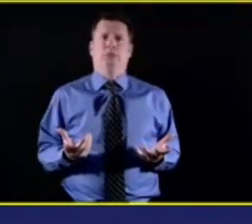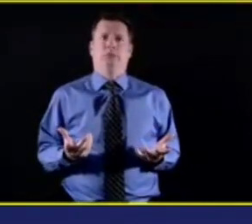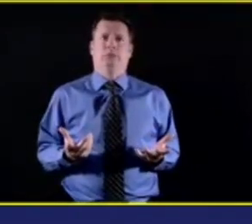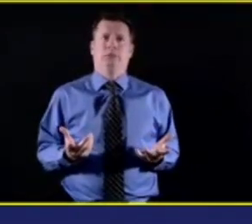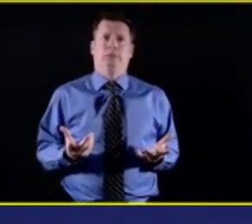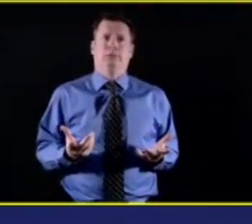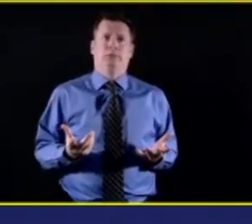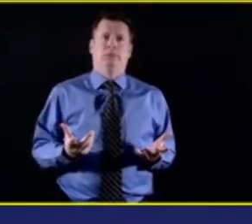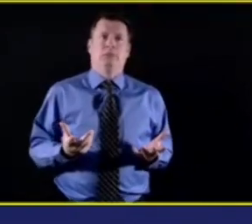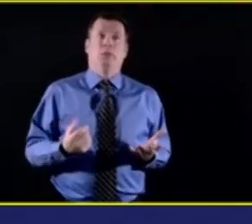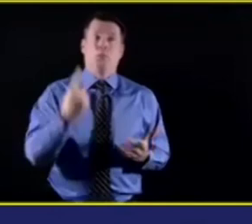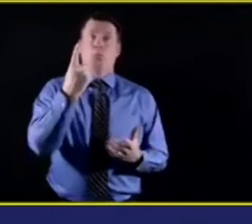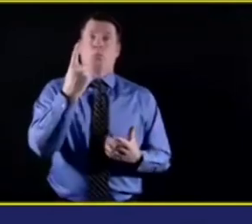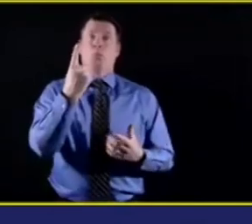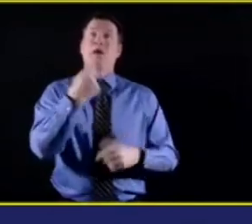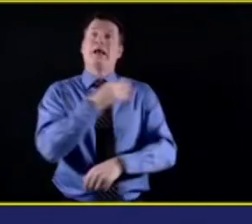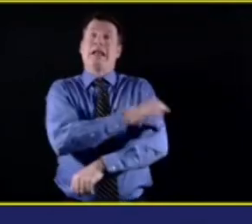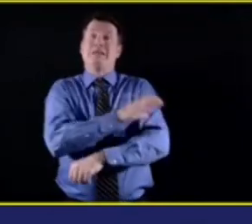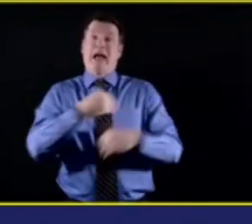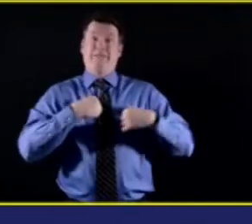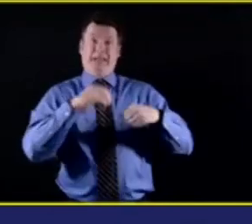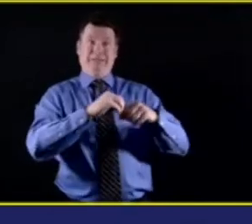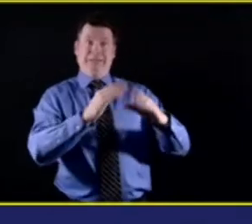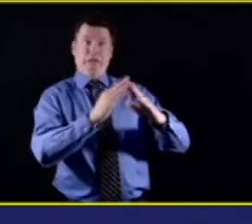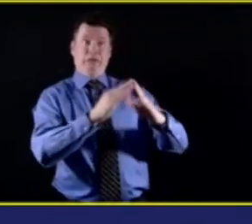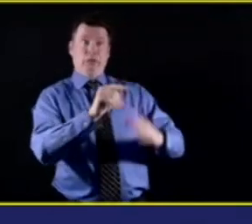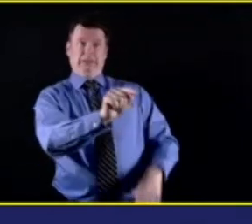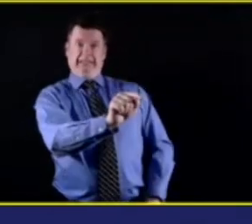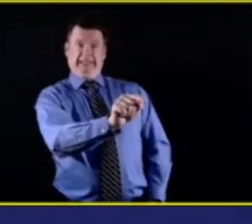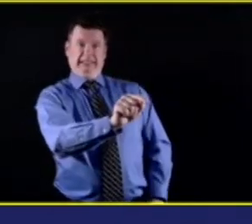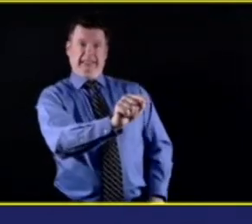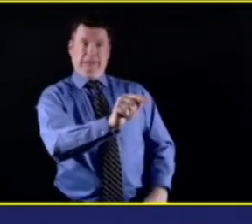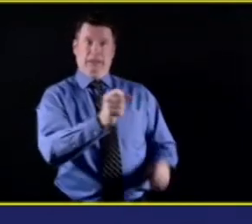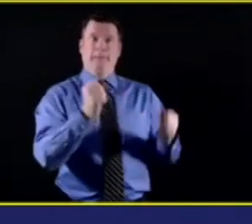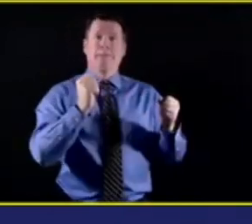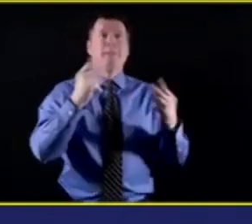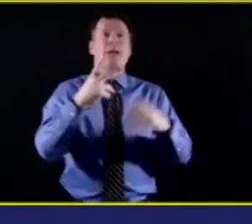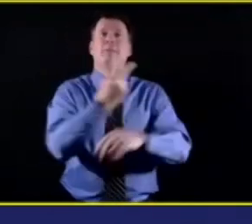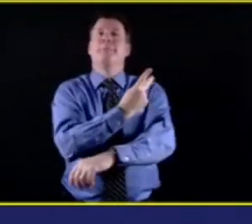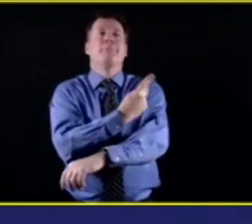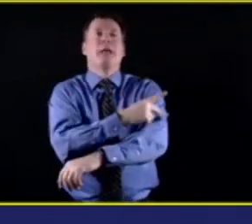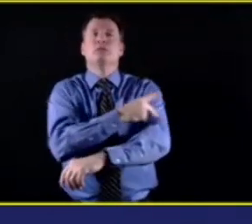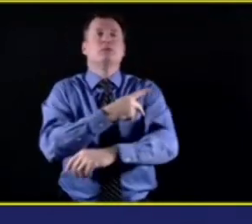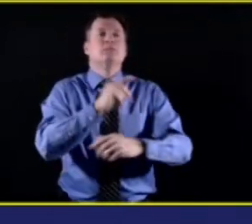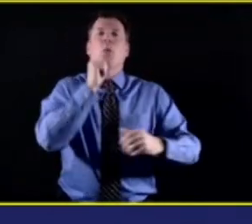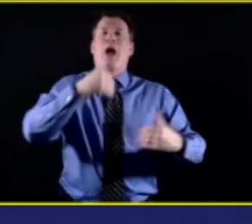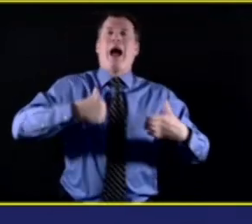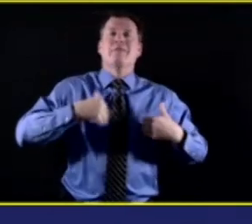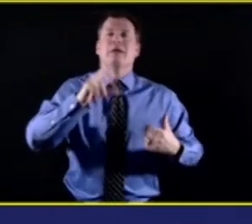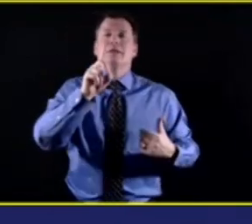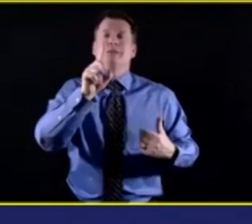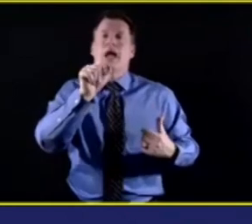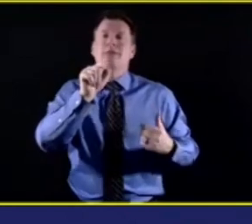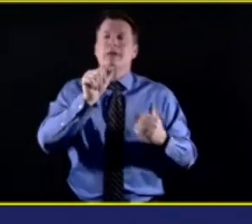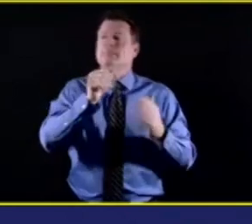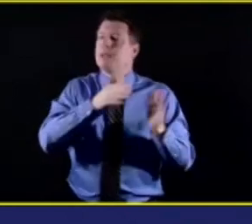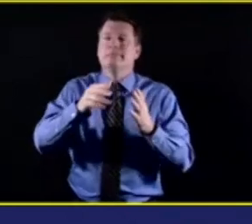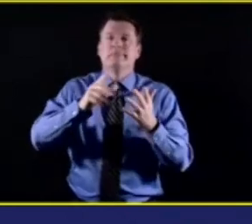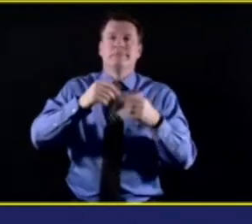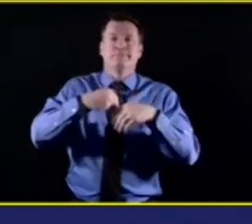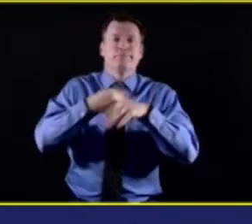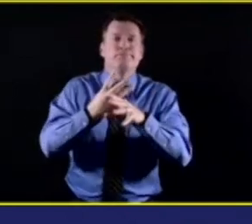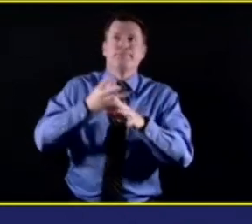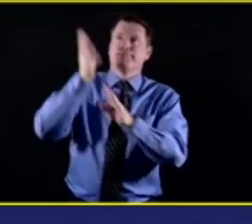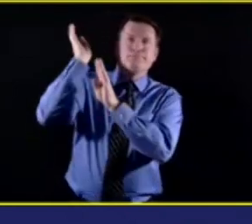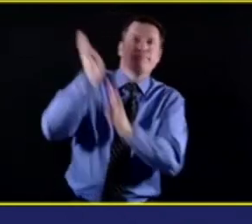data plans for their phones that they can use to do video visits or Wi-Fi.